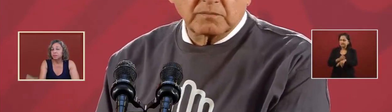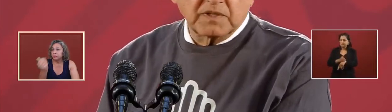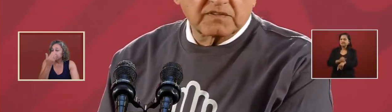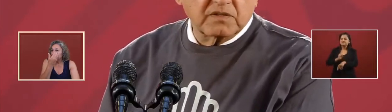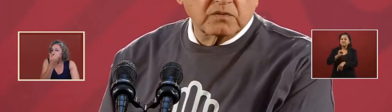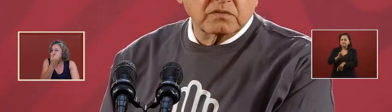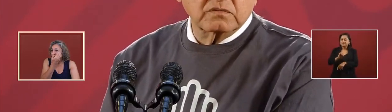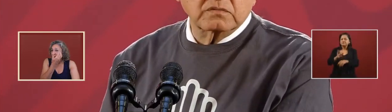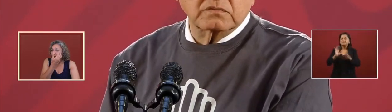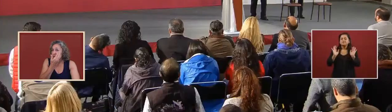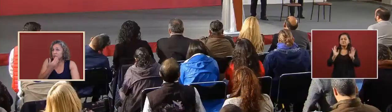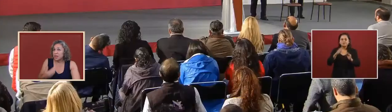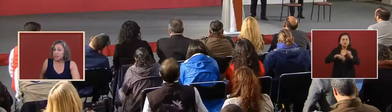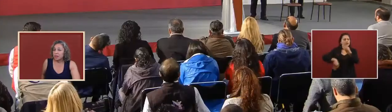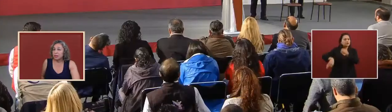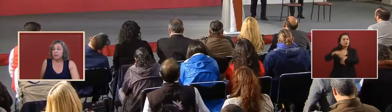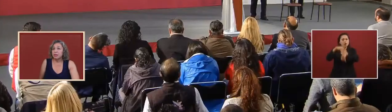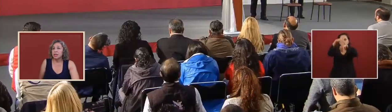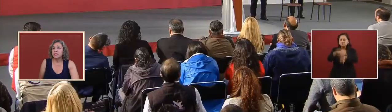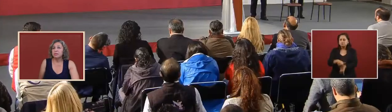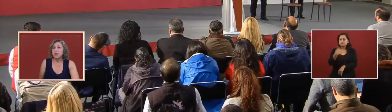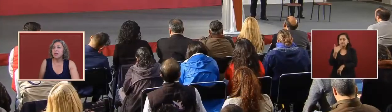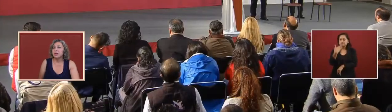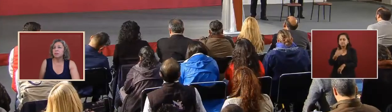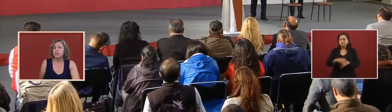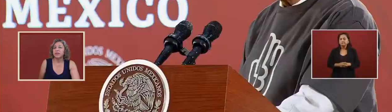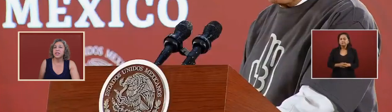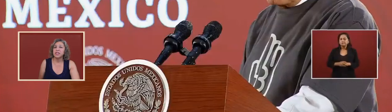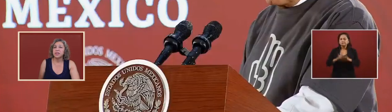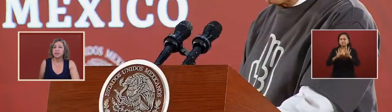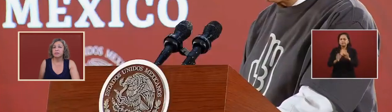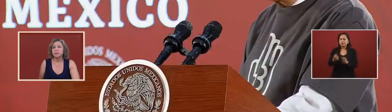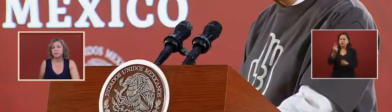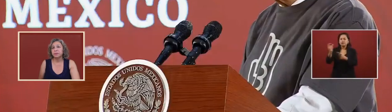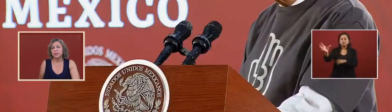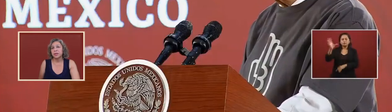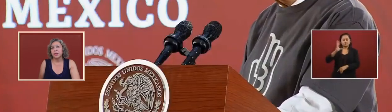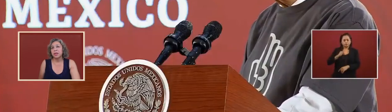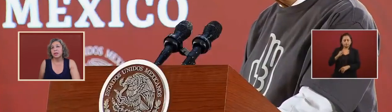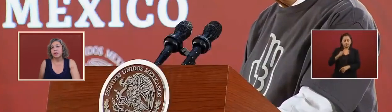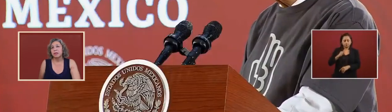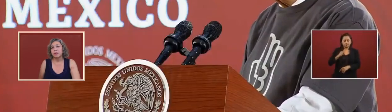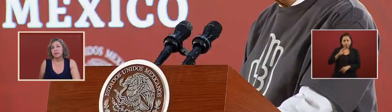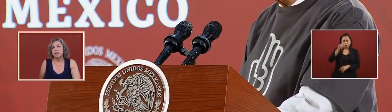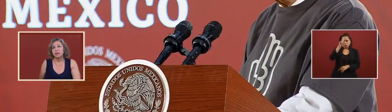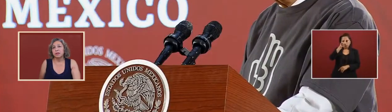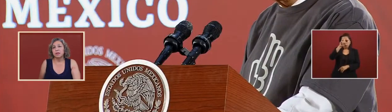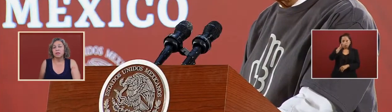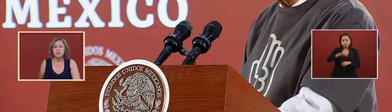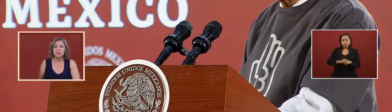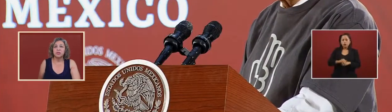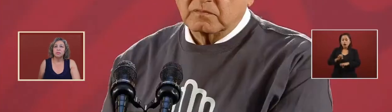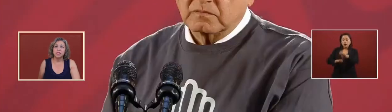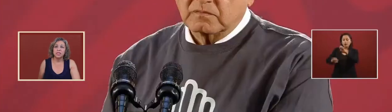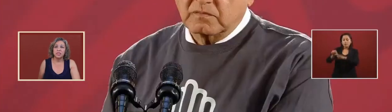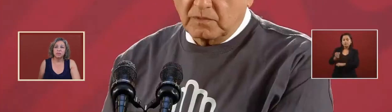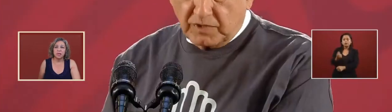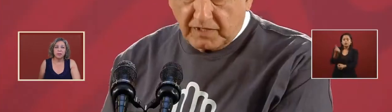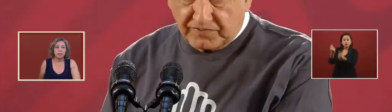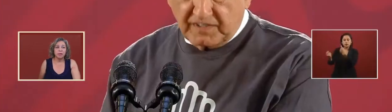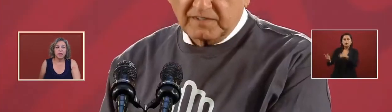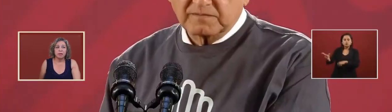so they made an observation there were certain